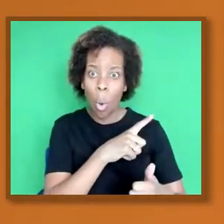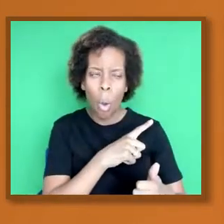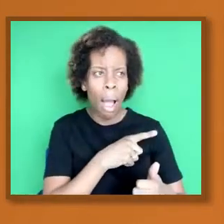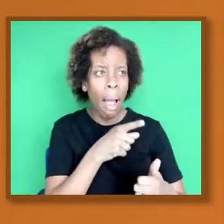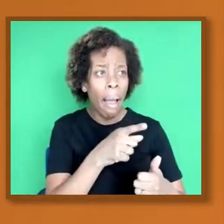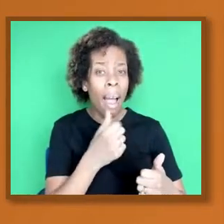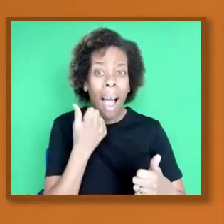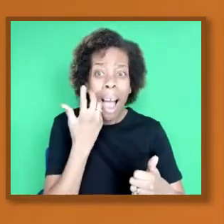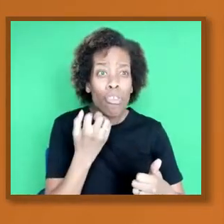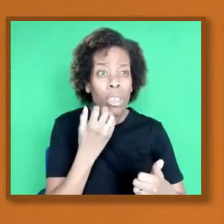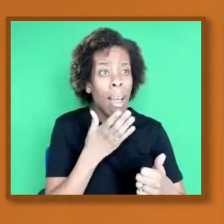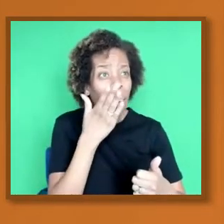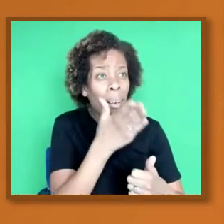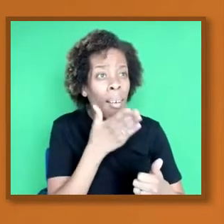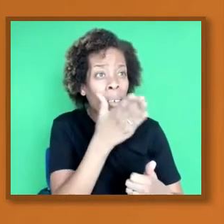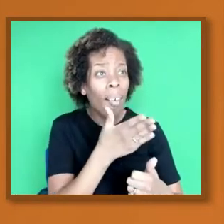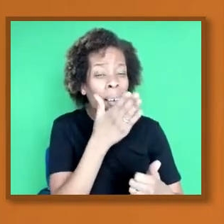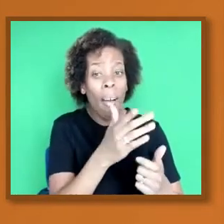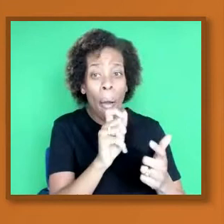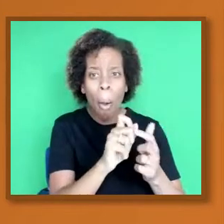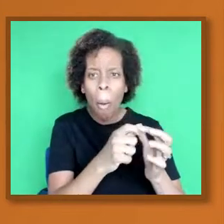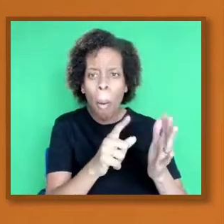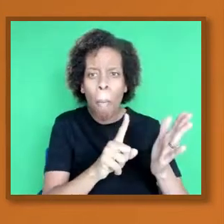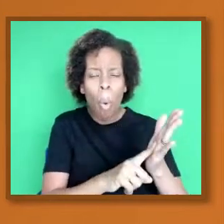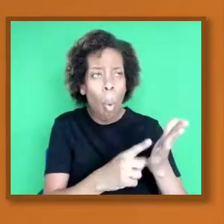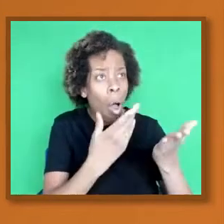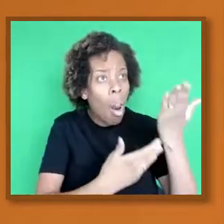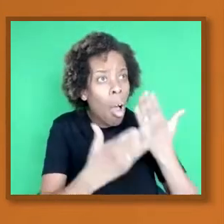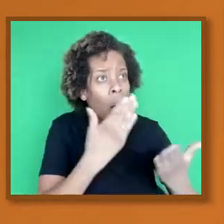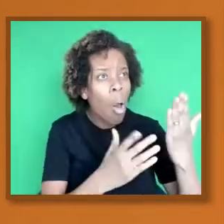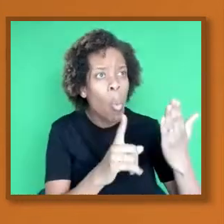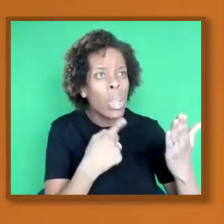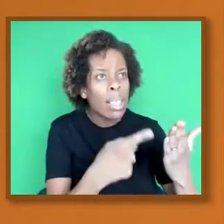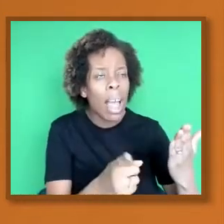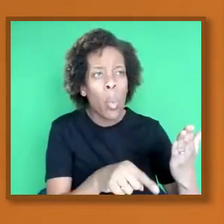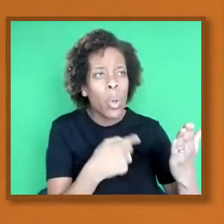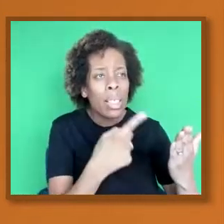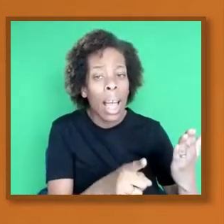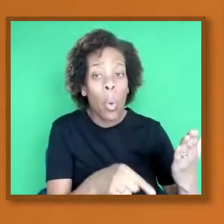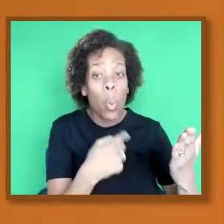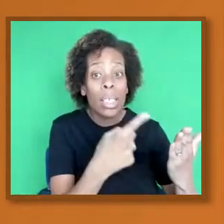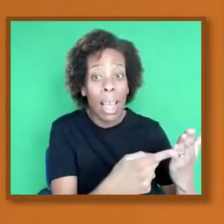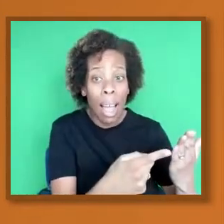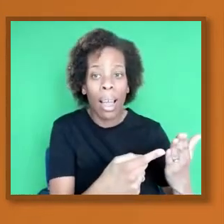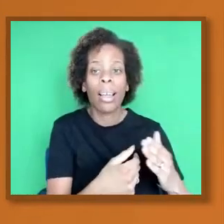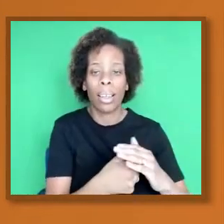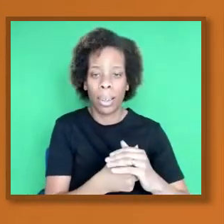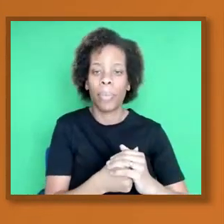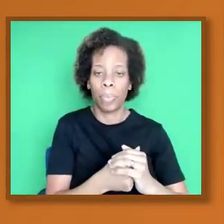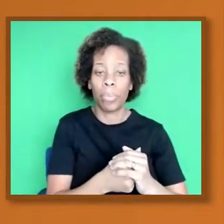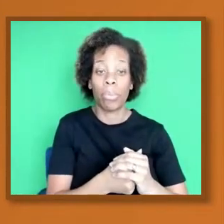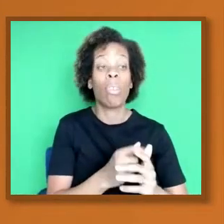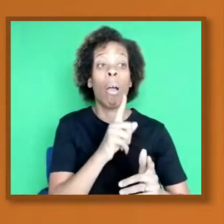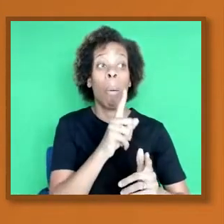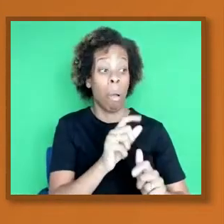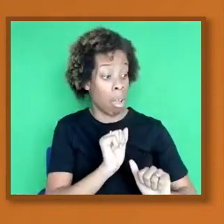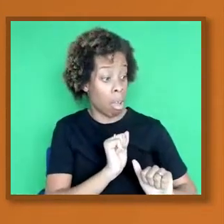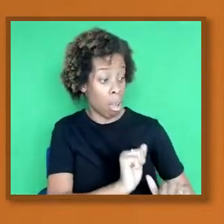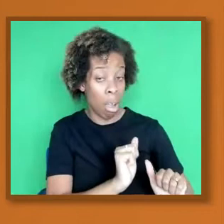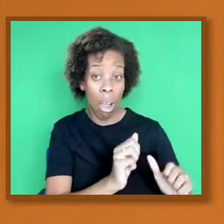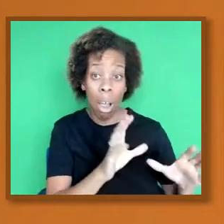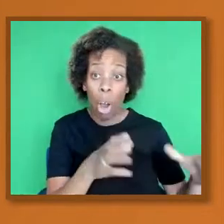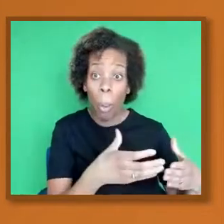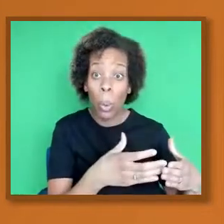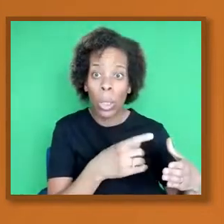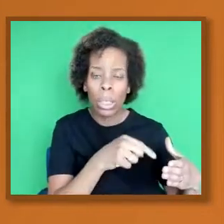Even though these people were believers, they still had a system by which they were evaluating the evidence or the